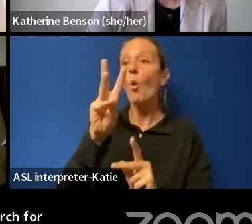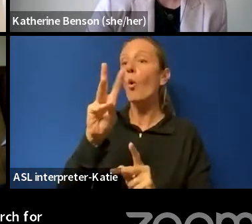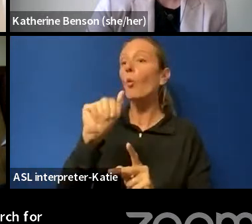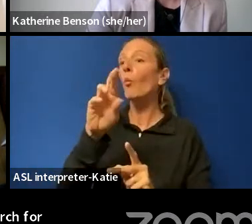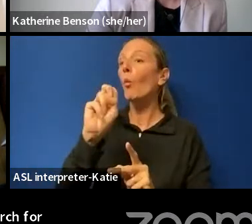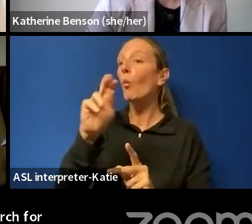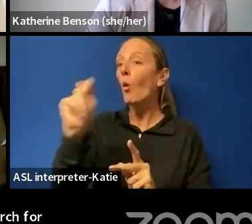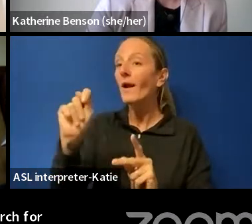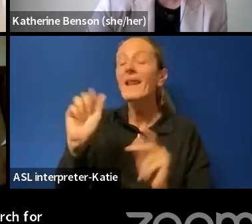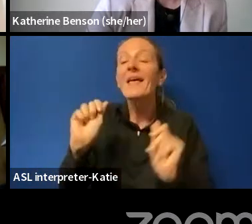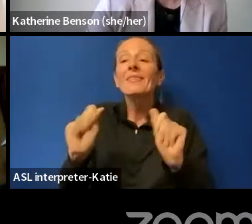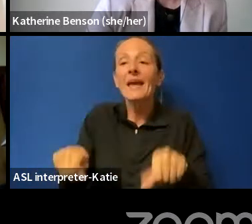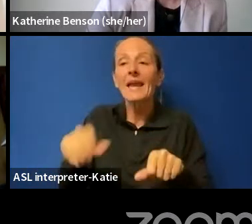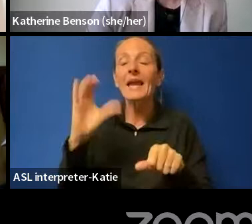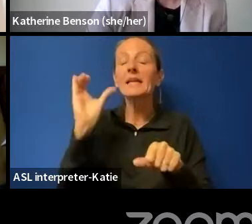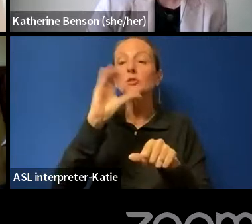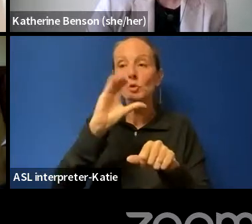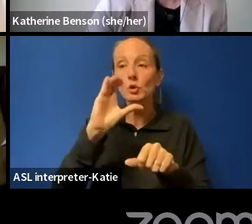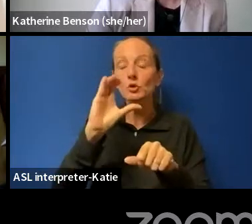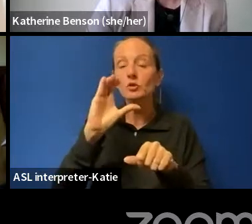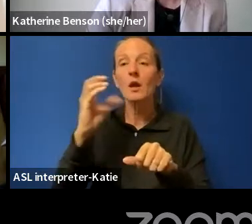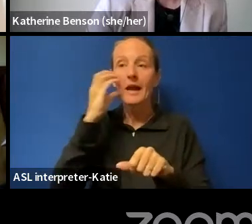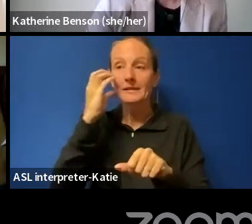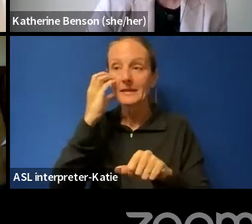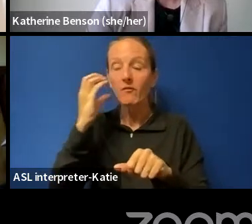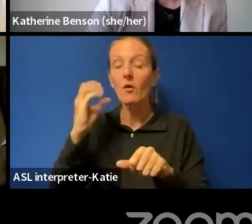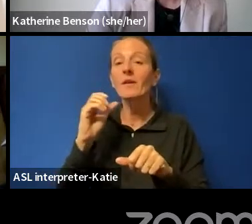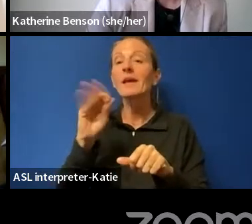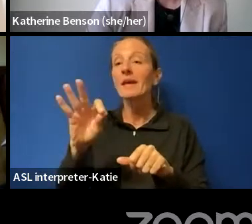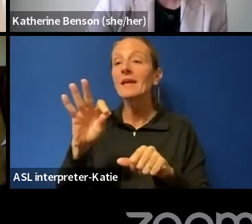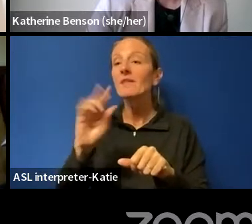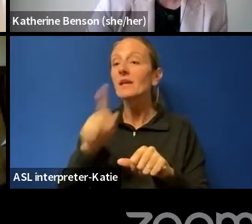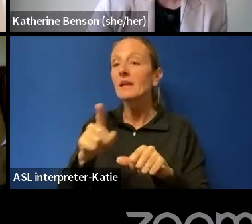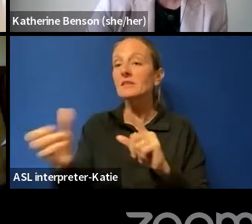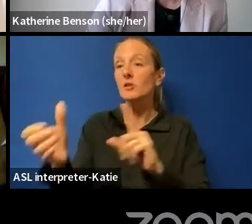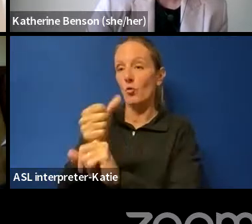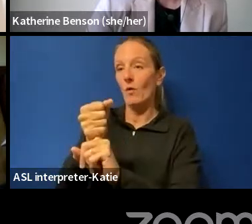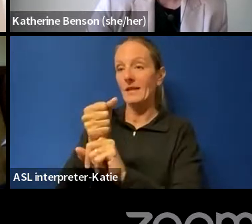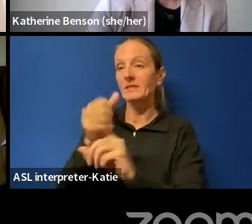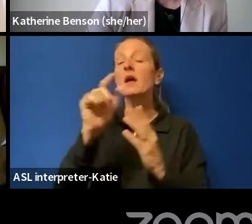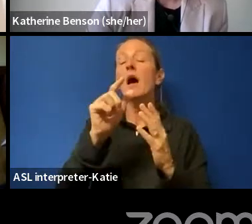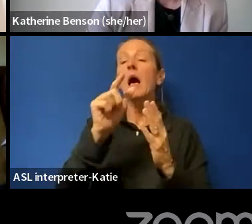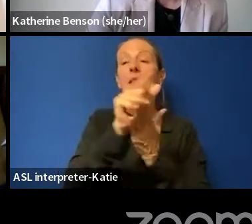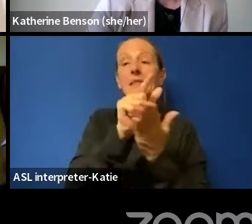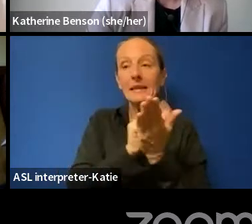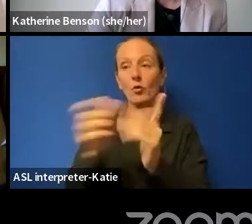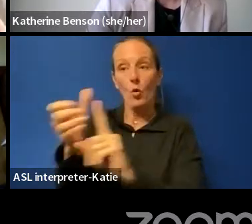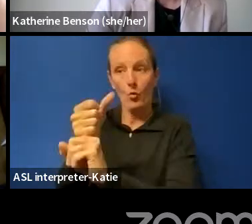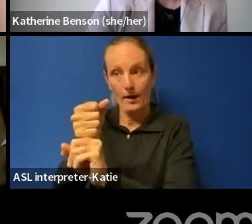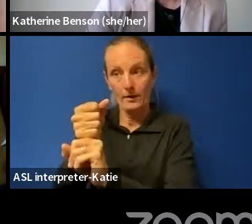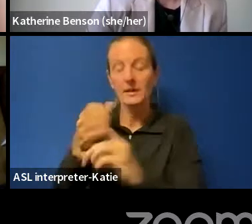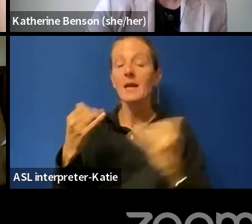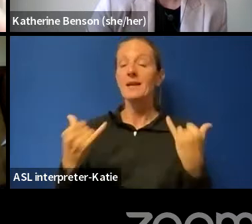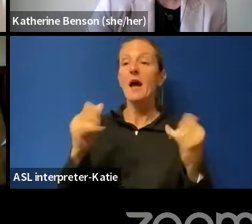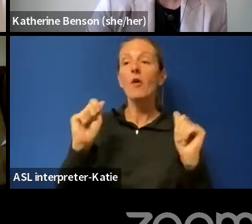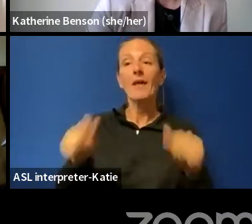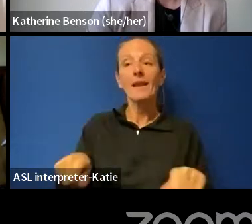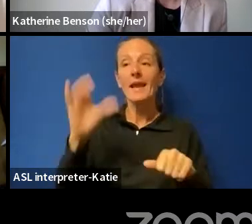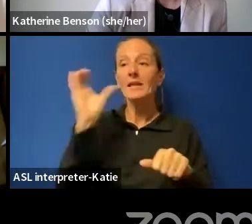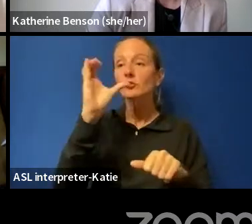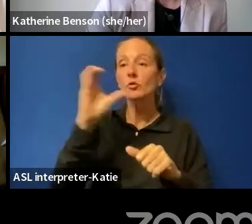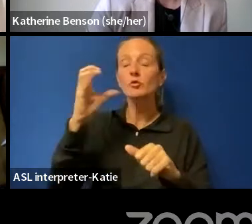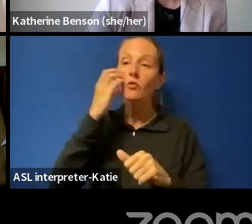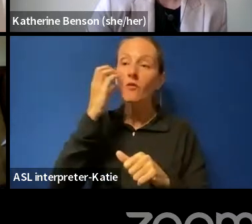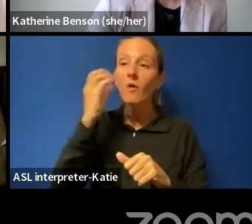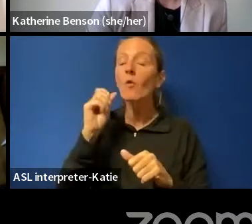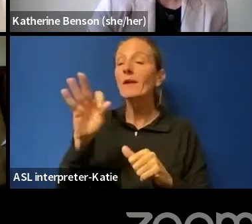as part of a lawful arrest. Ultimately, the police may search a phone as part of an arrest, but